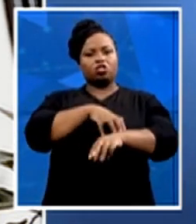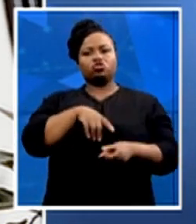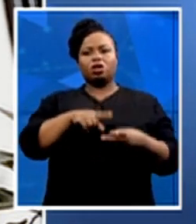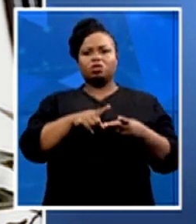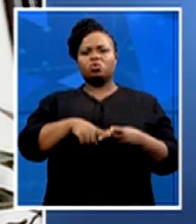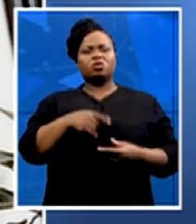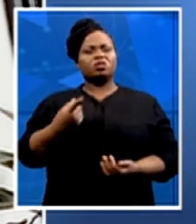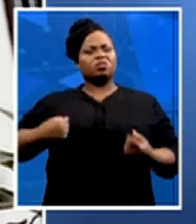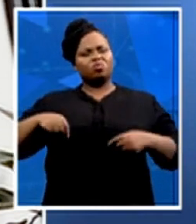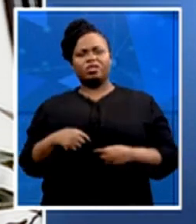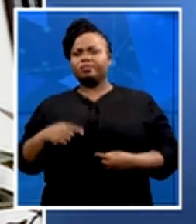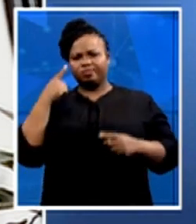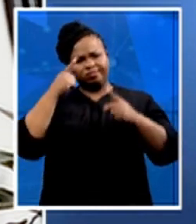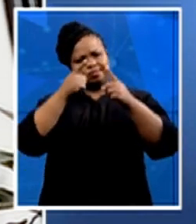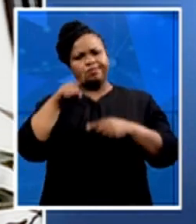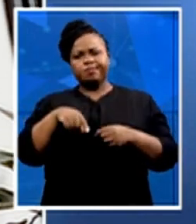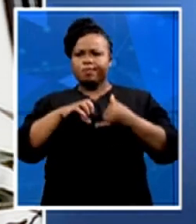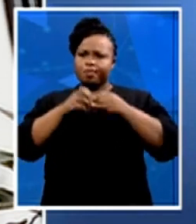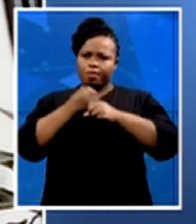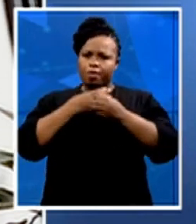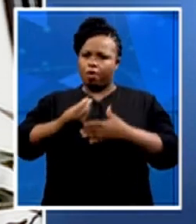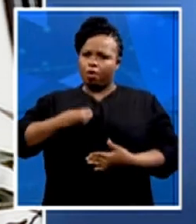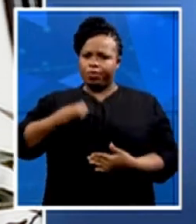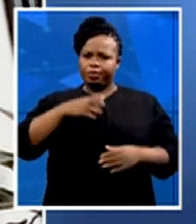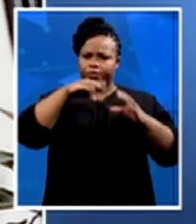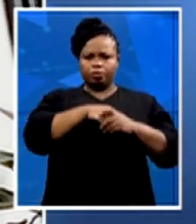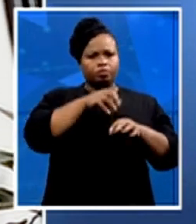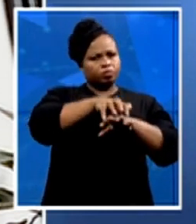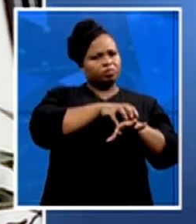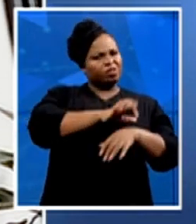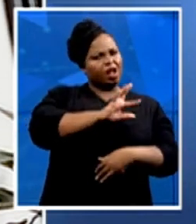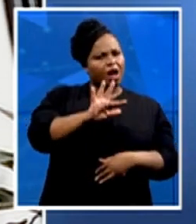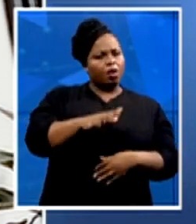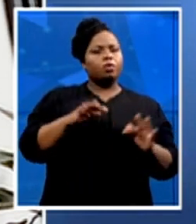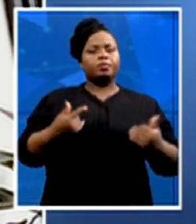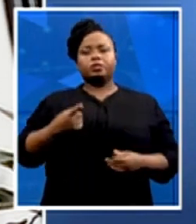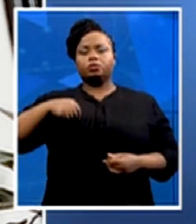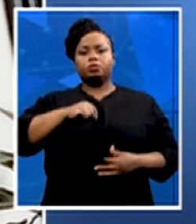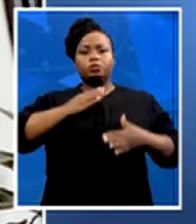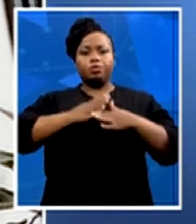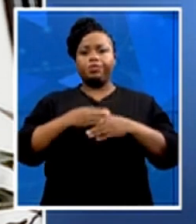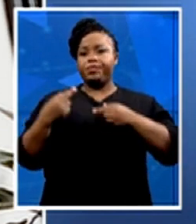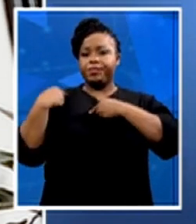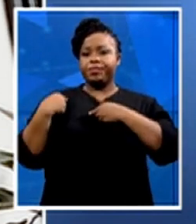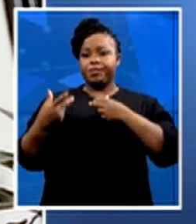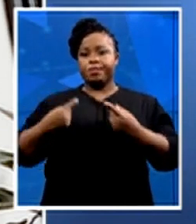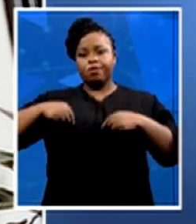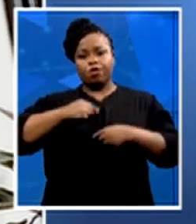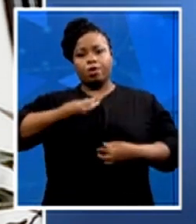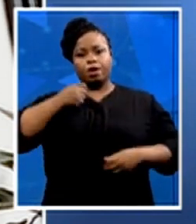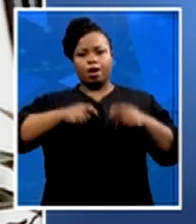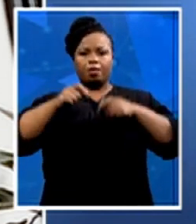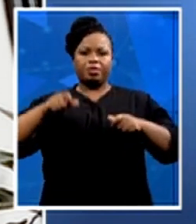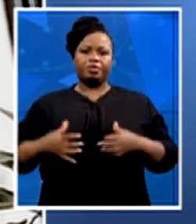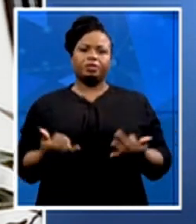young people in those spaces? And so our job as young people in these political parties, in these positions, is to be